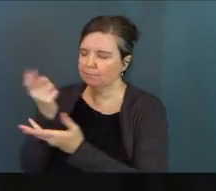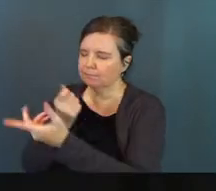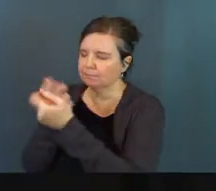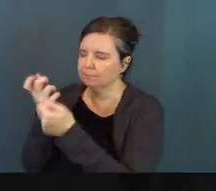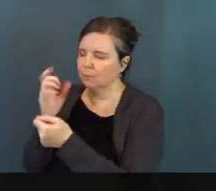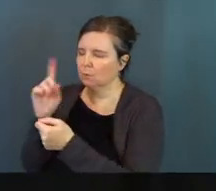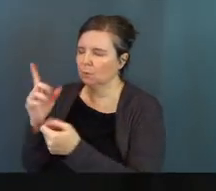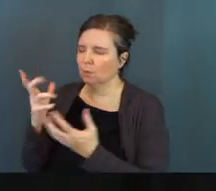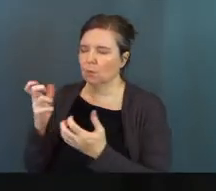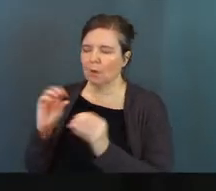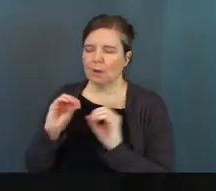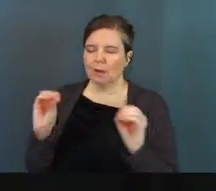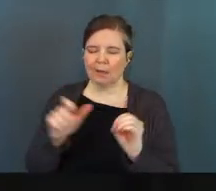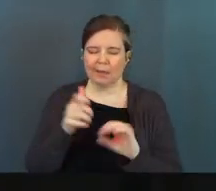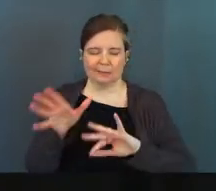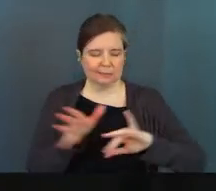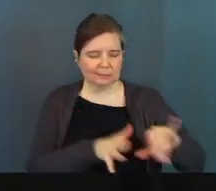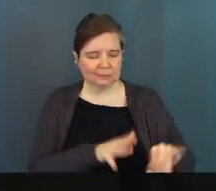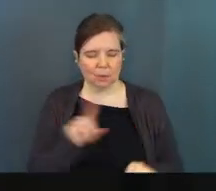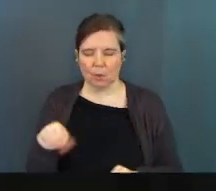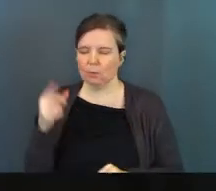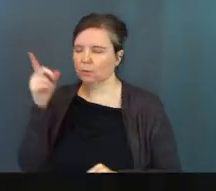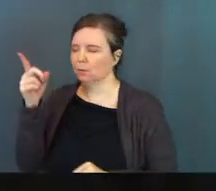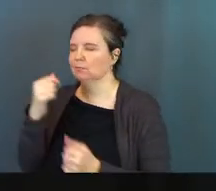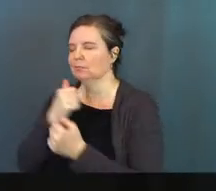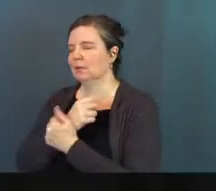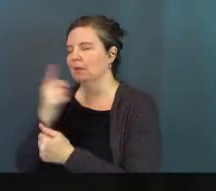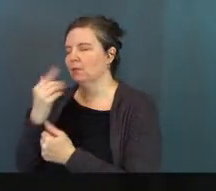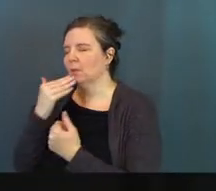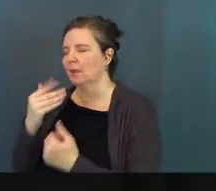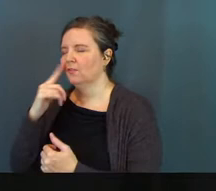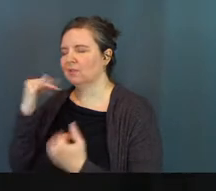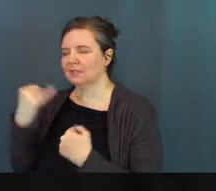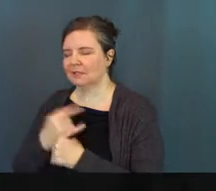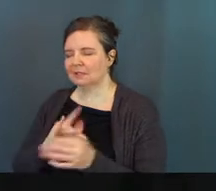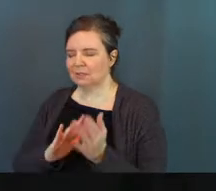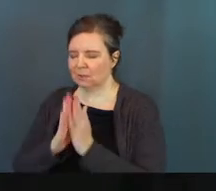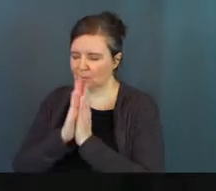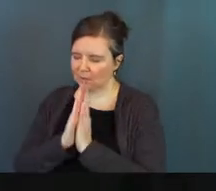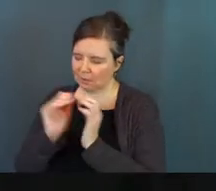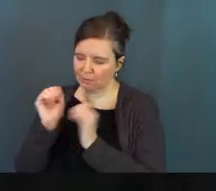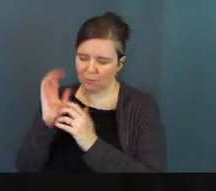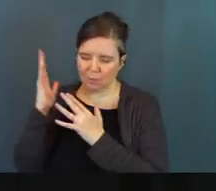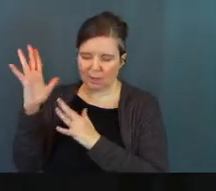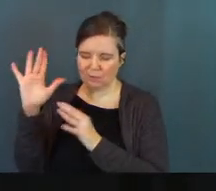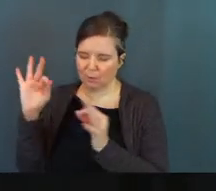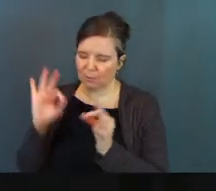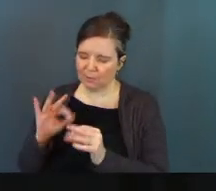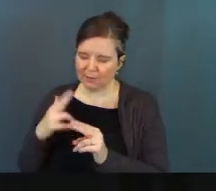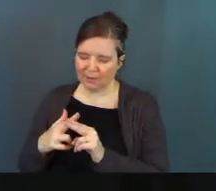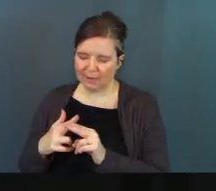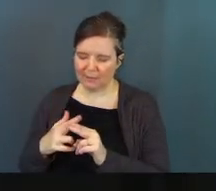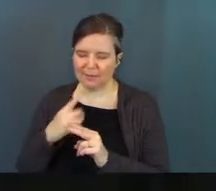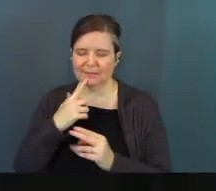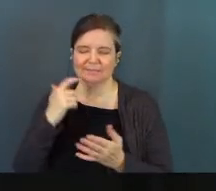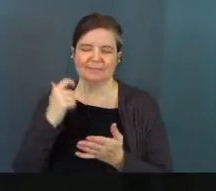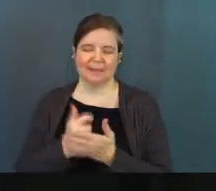Just like we sang, God, we want nothing else but you. We love you, God, and we thank you for today. Jesus, we praise your perfect name. And everybody said, amen.